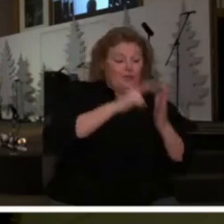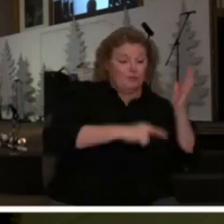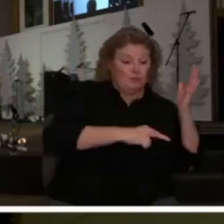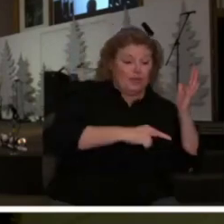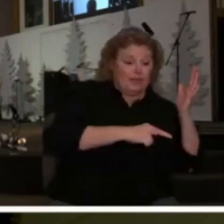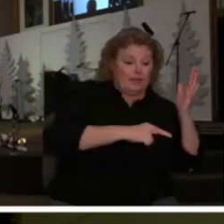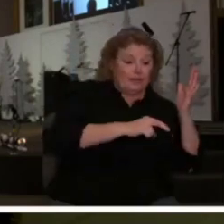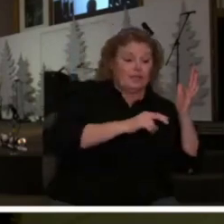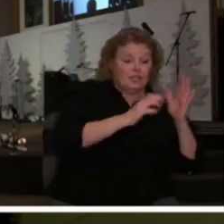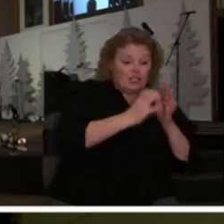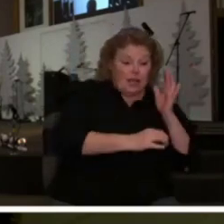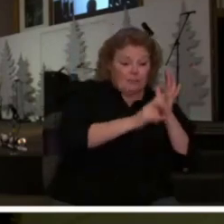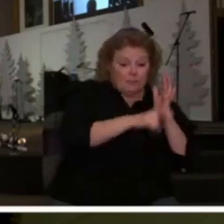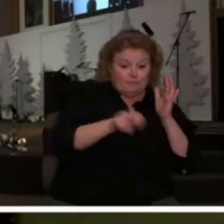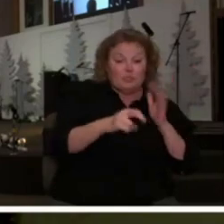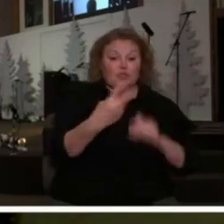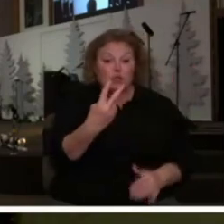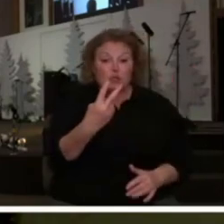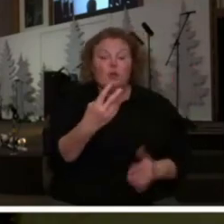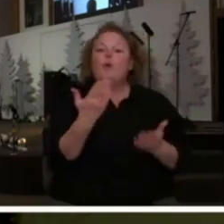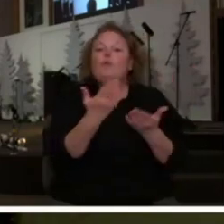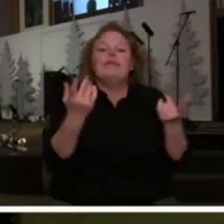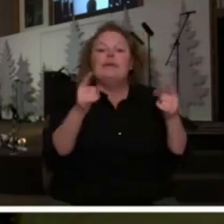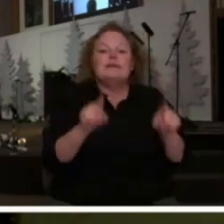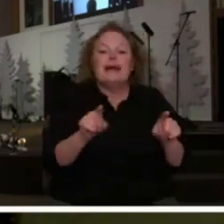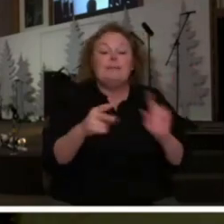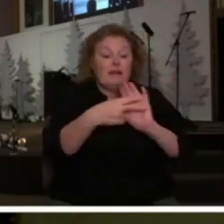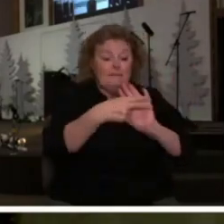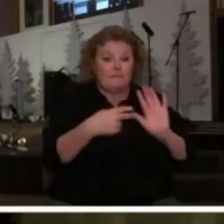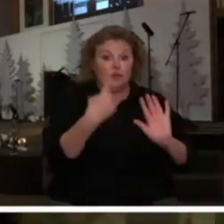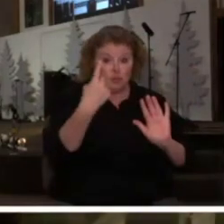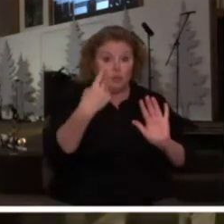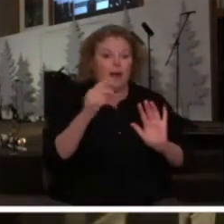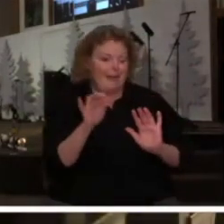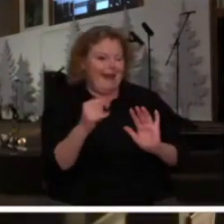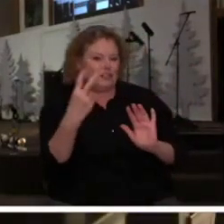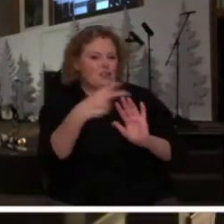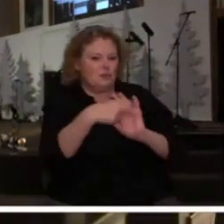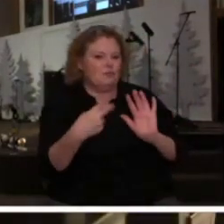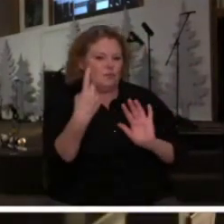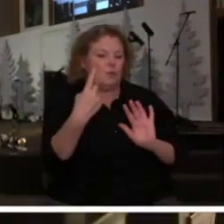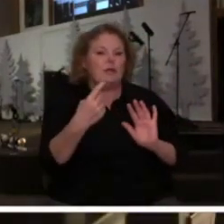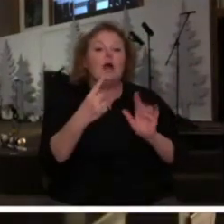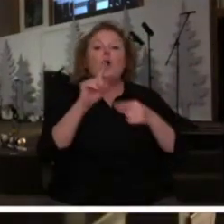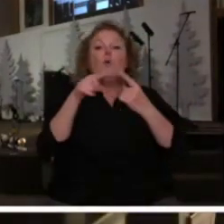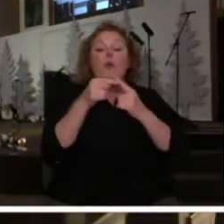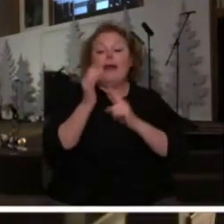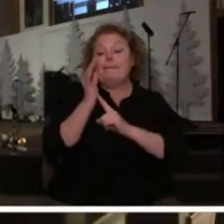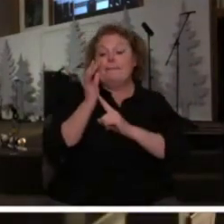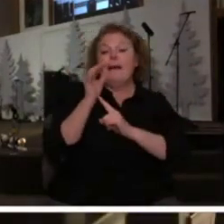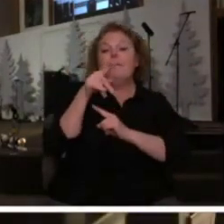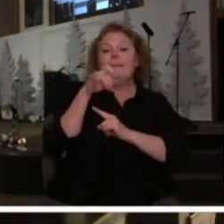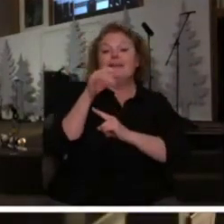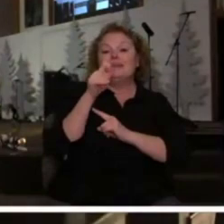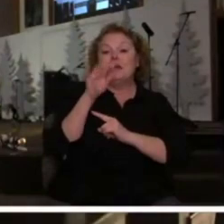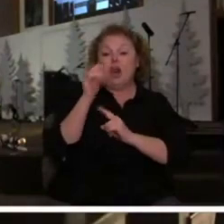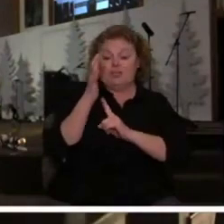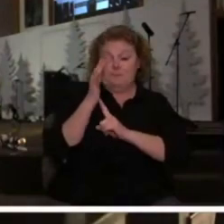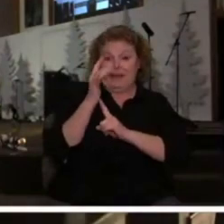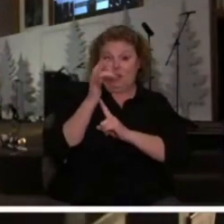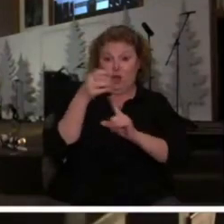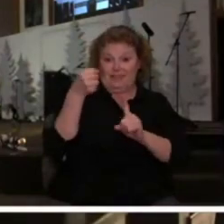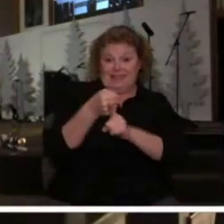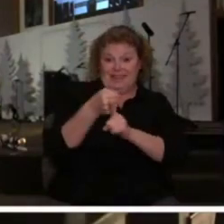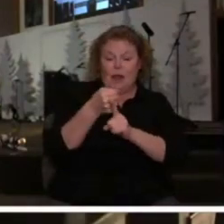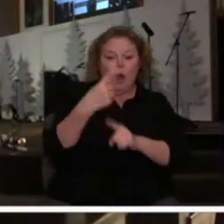2, when things begin to happen, it tells us in verse 1 of Acts 2, when the day of Pentecost came, they were